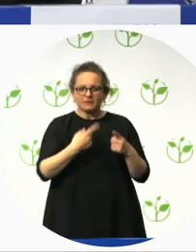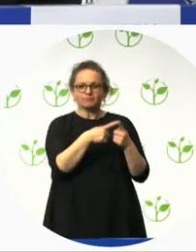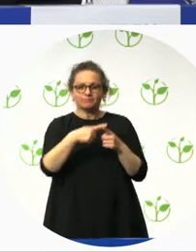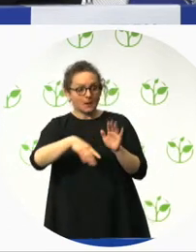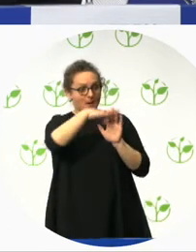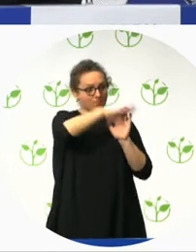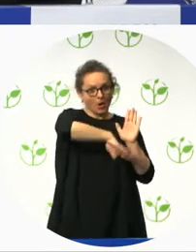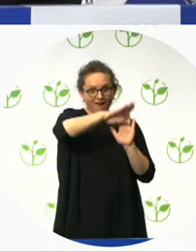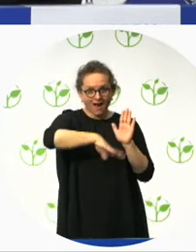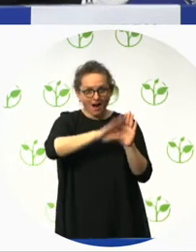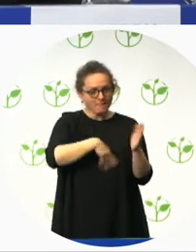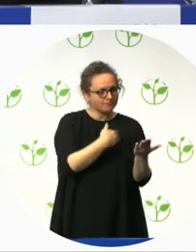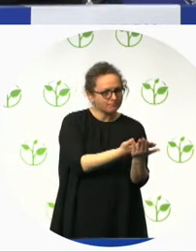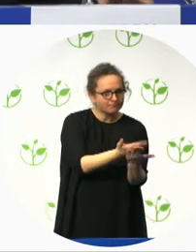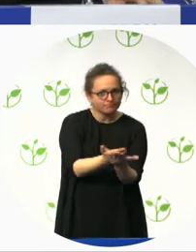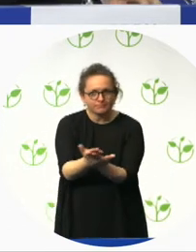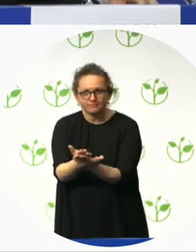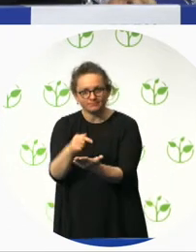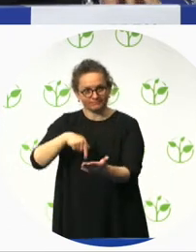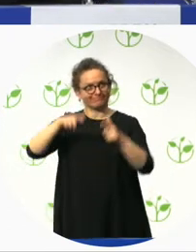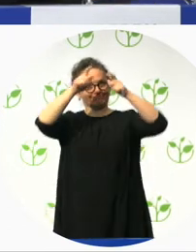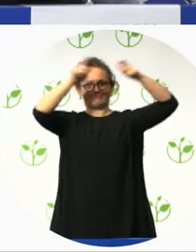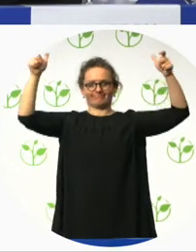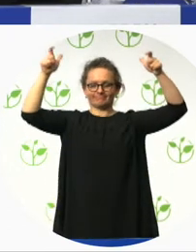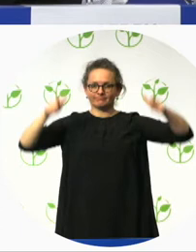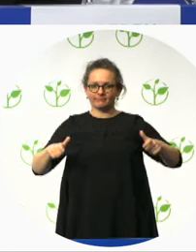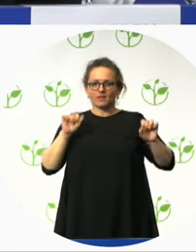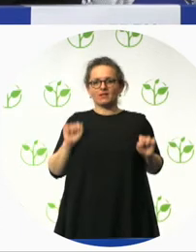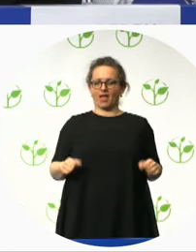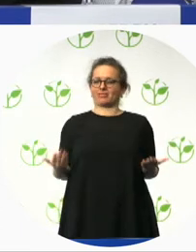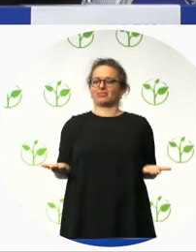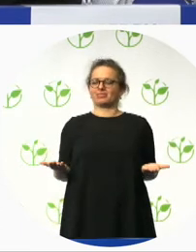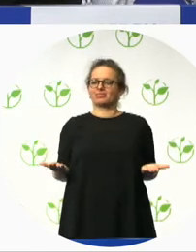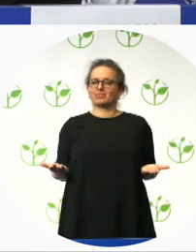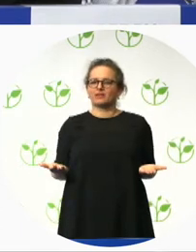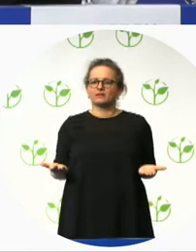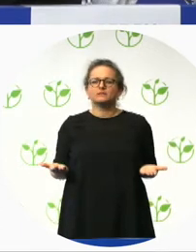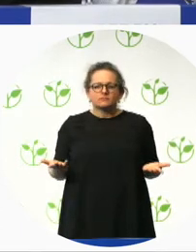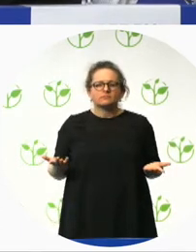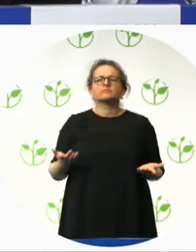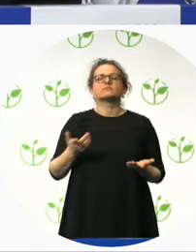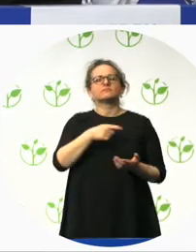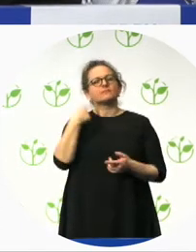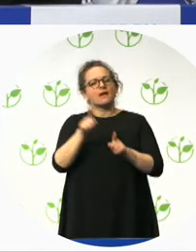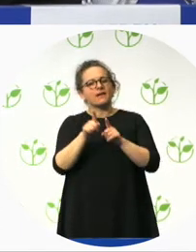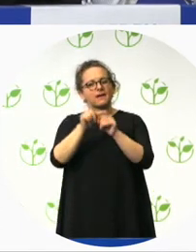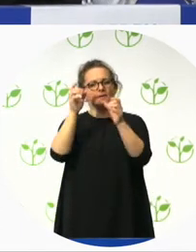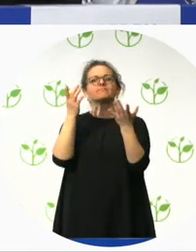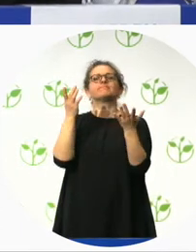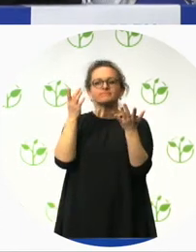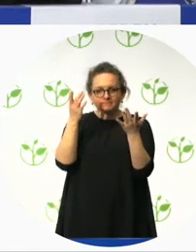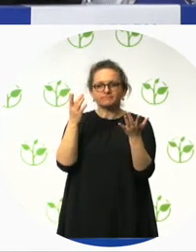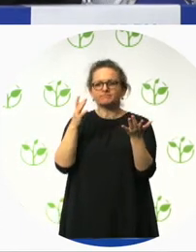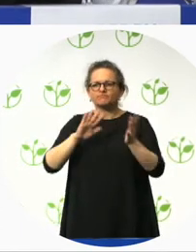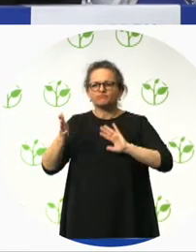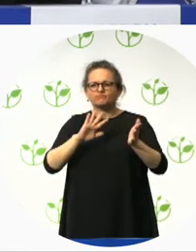utility costs went down 14%. So this is really about the return on investment. Um, and you know, it really